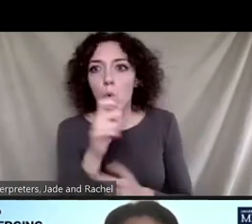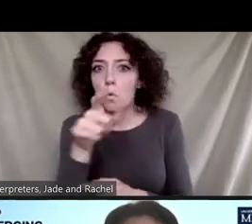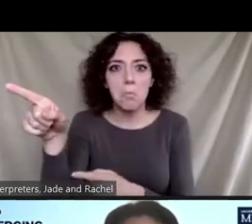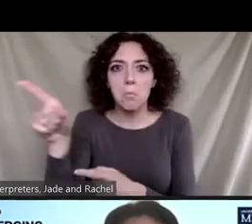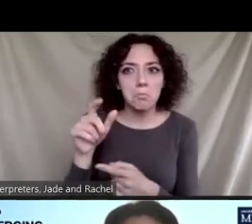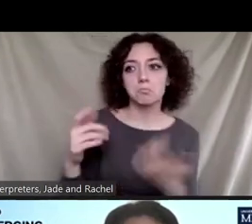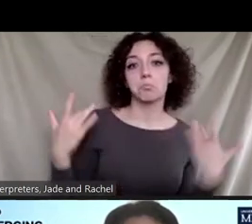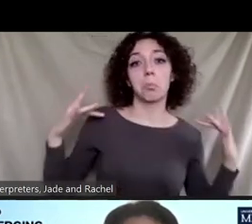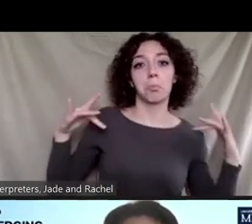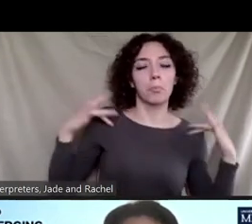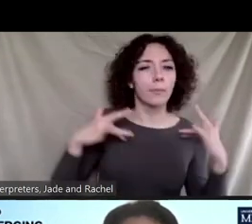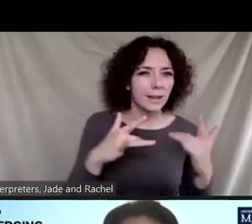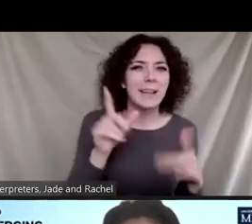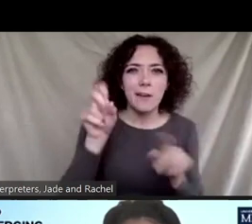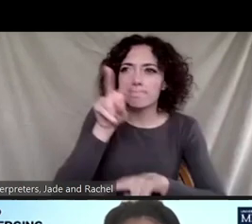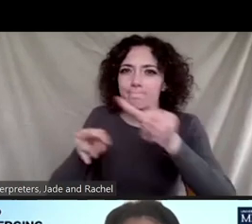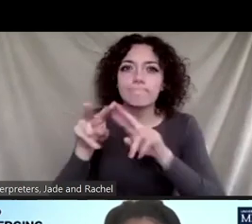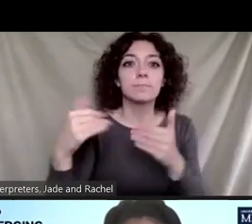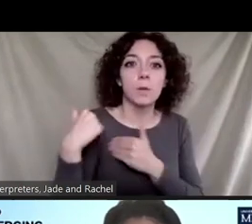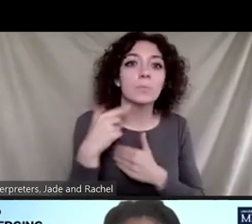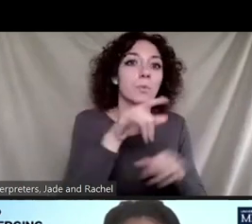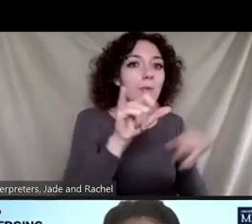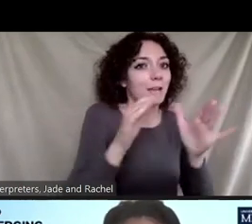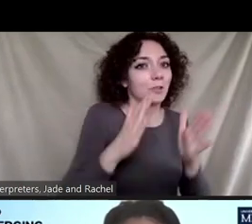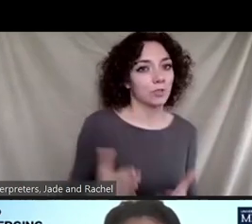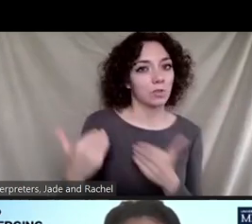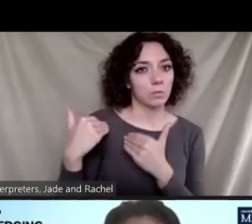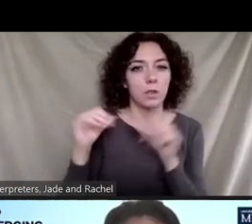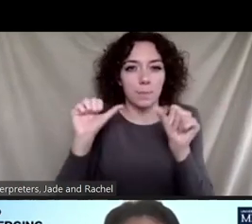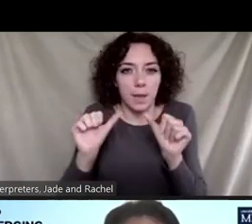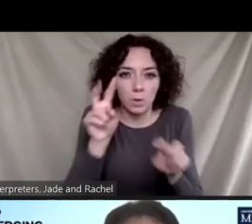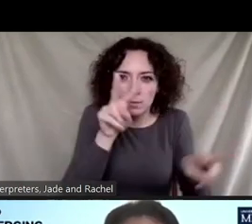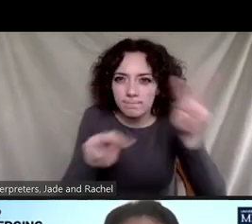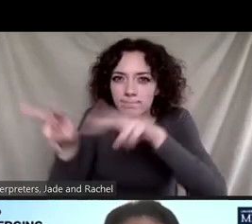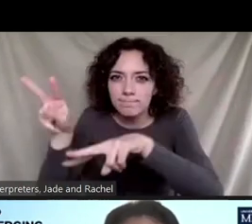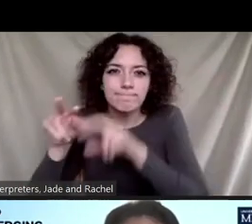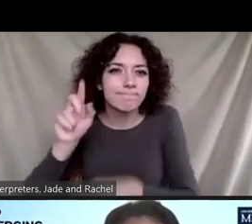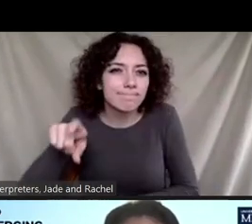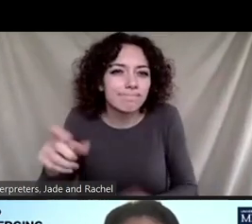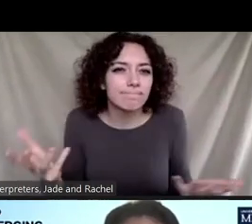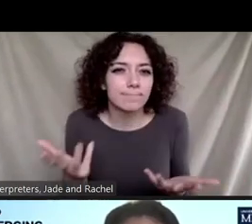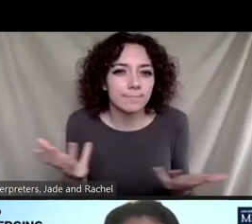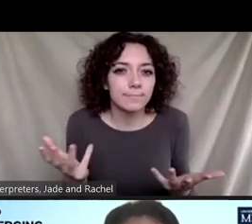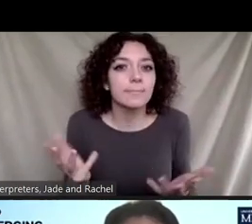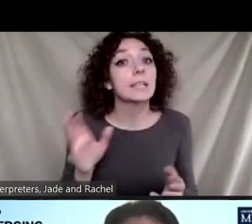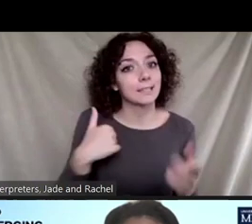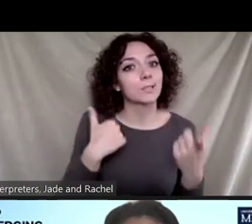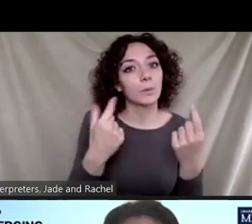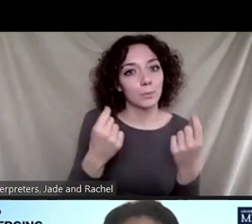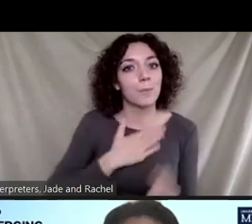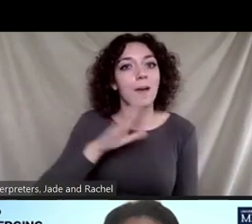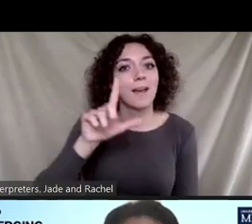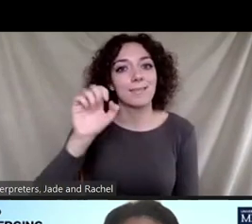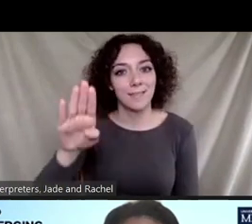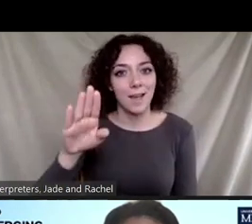responsibility of an engineer to be able to do that. And so that's what I do in my lab. I approach that from a